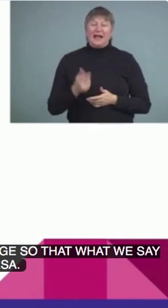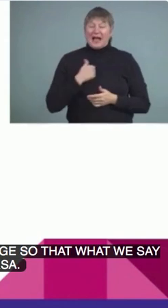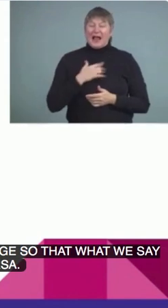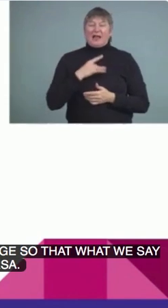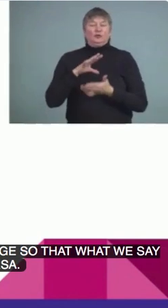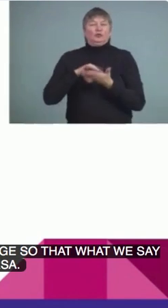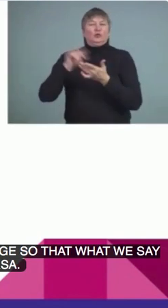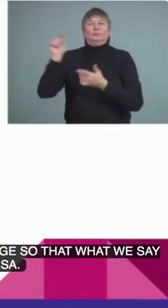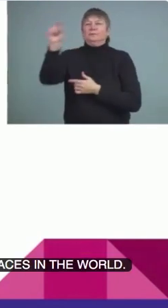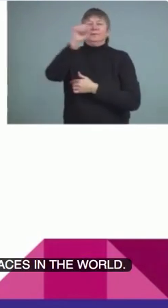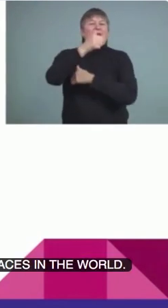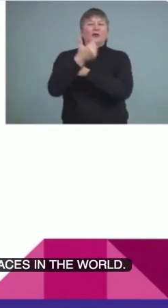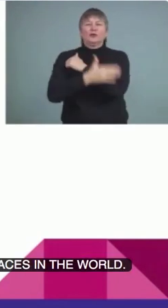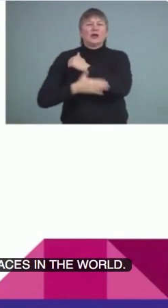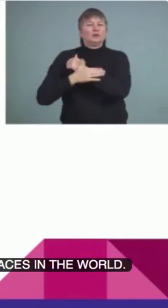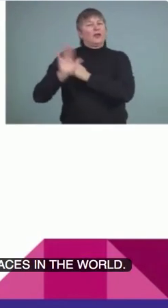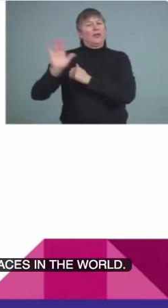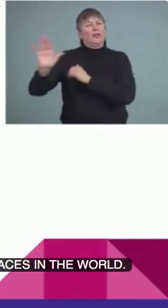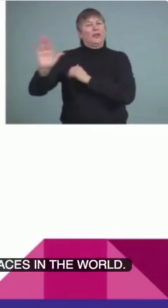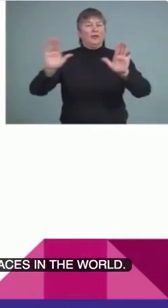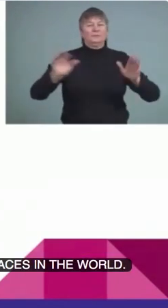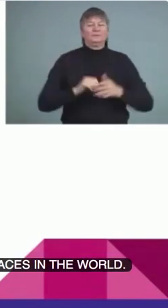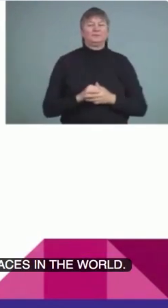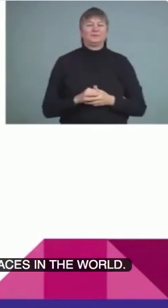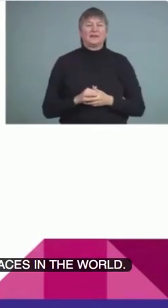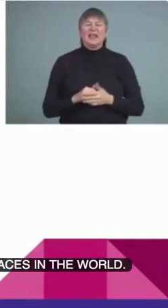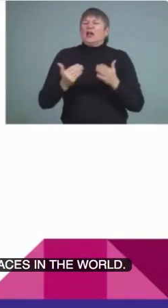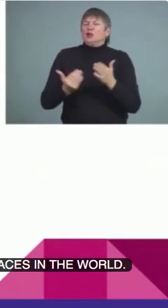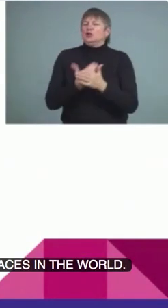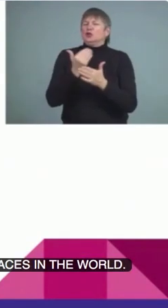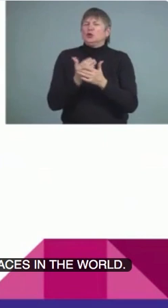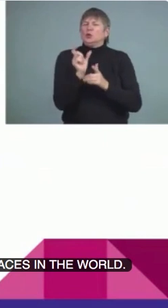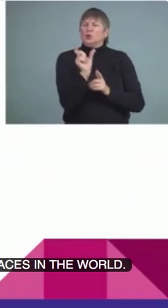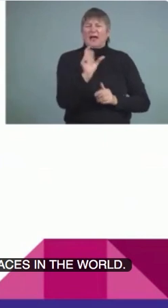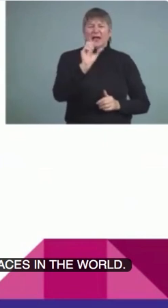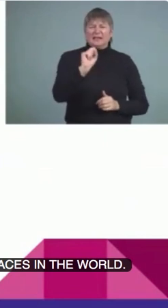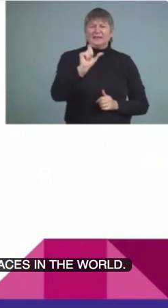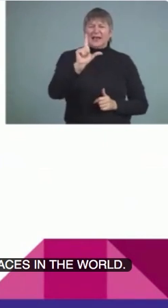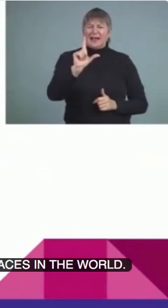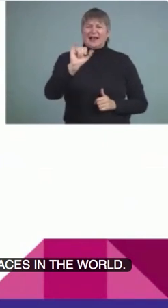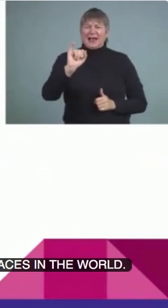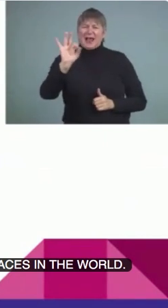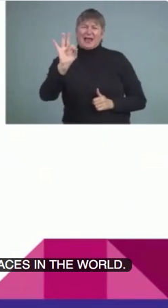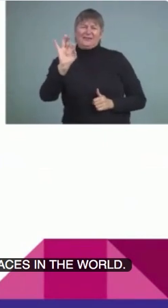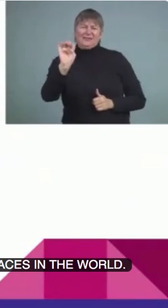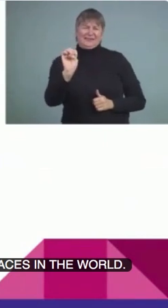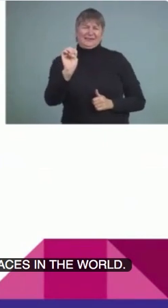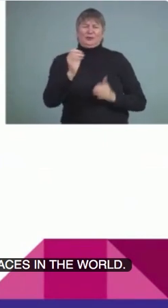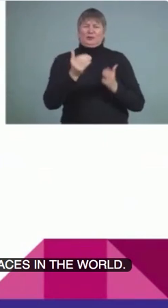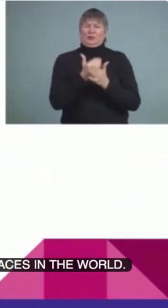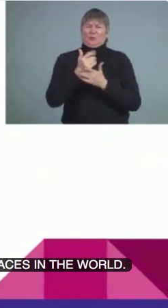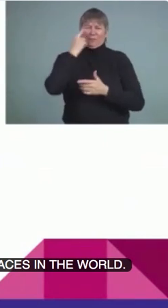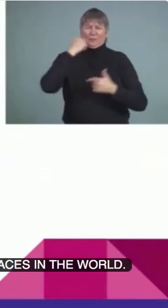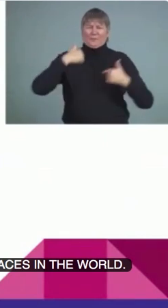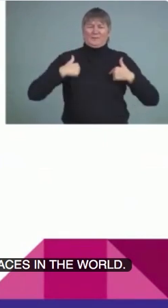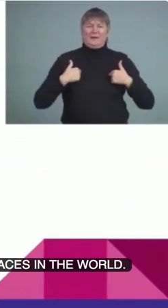And then this is actually I would say probably the newest one I've come across is the SLIFE students. The students